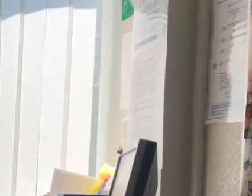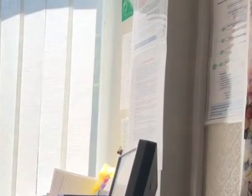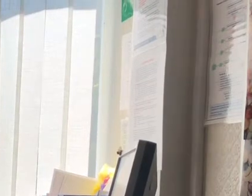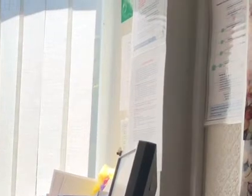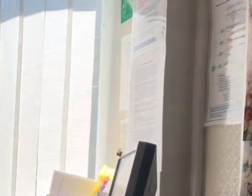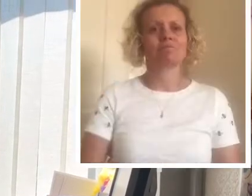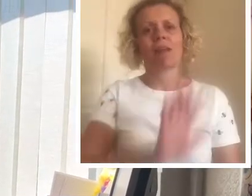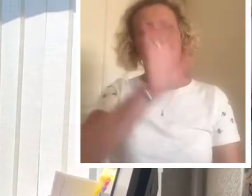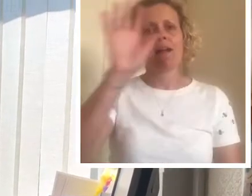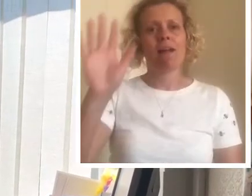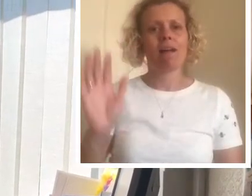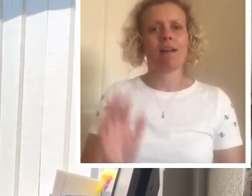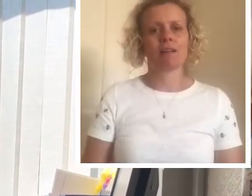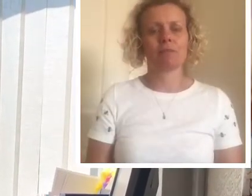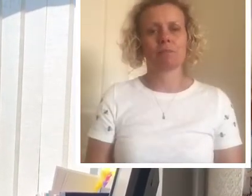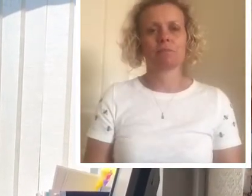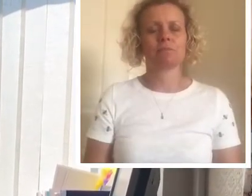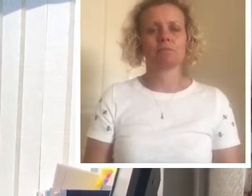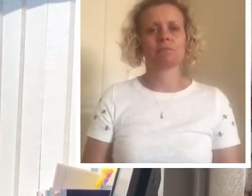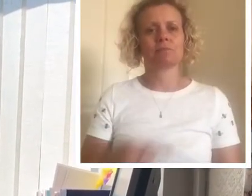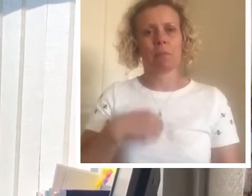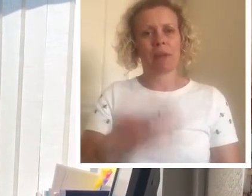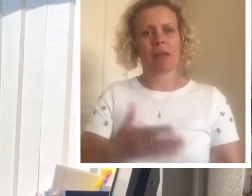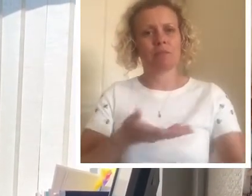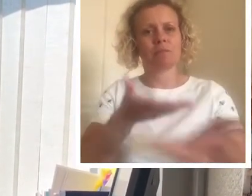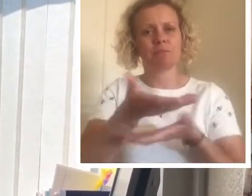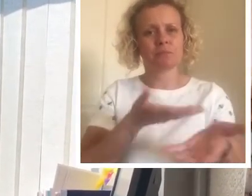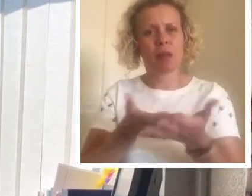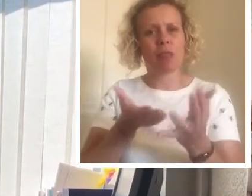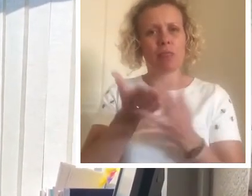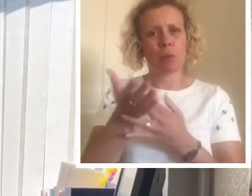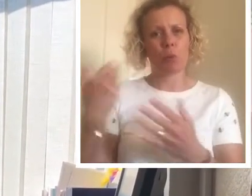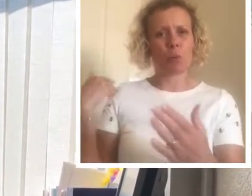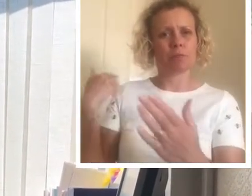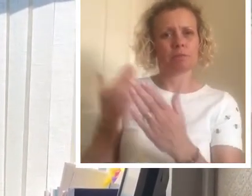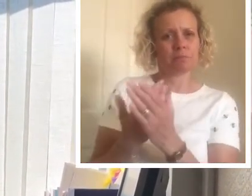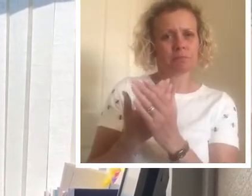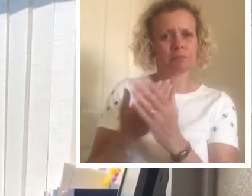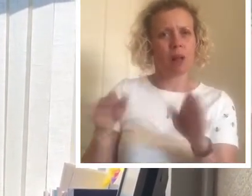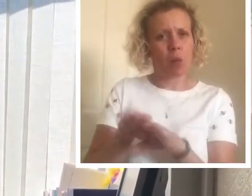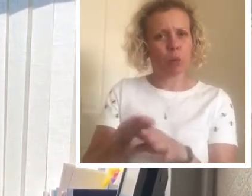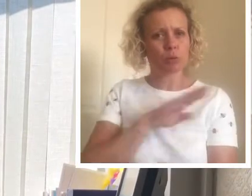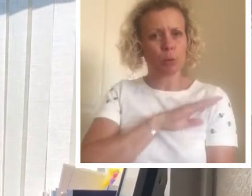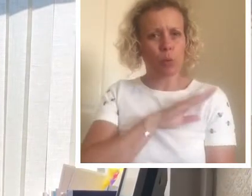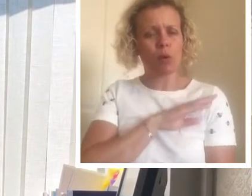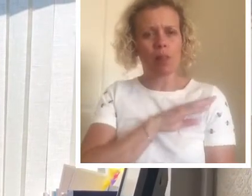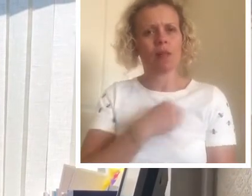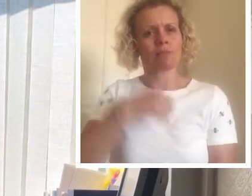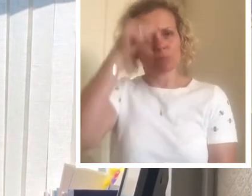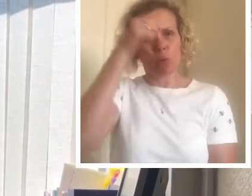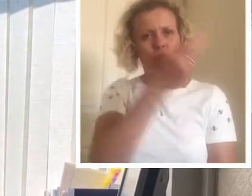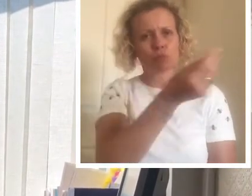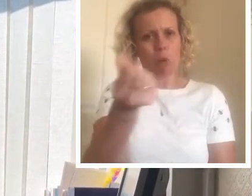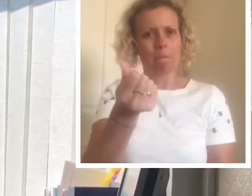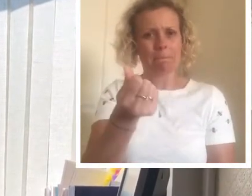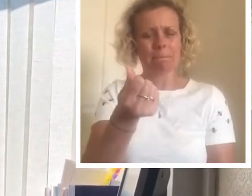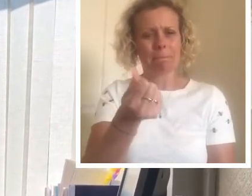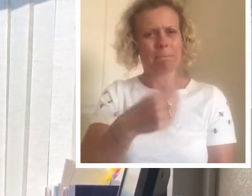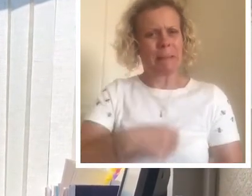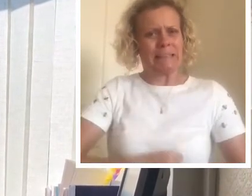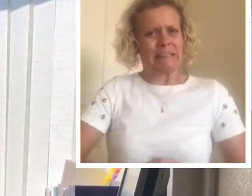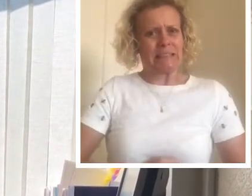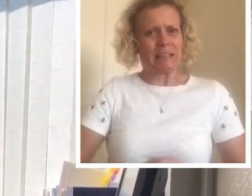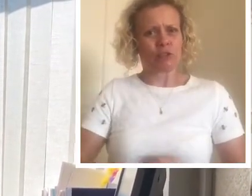We everyone. Having spoken to you during the school closure I'm very aware that a lot of you are very anxious about children